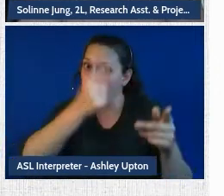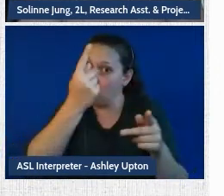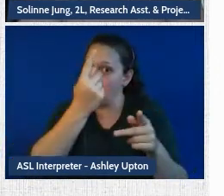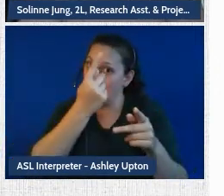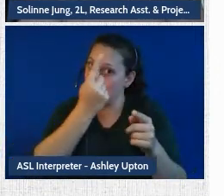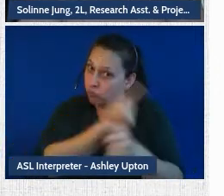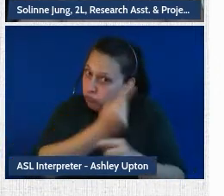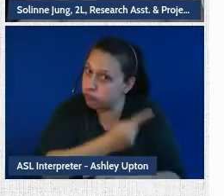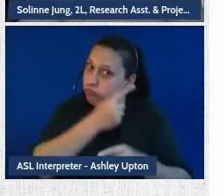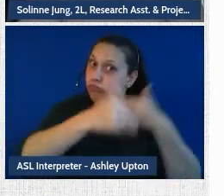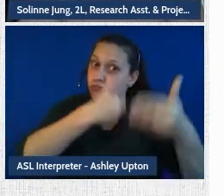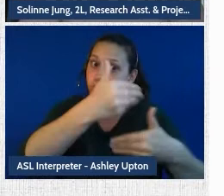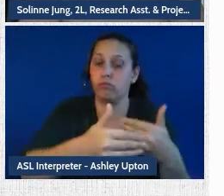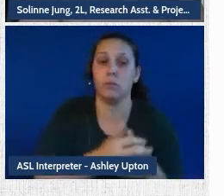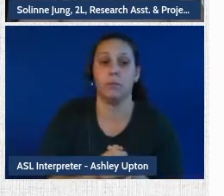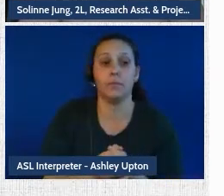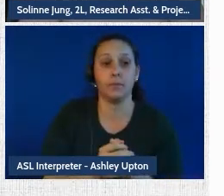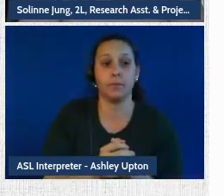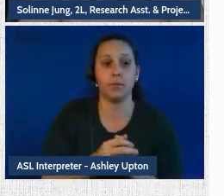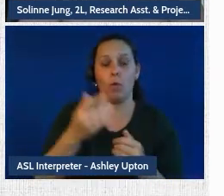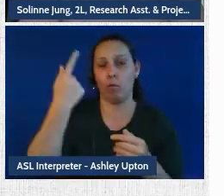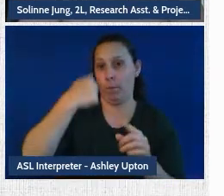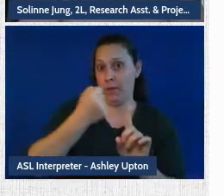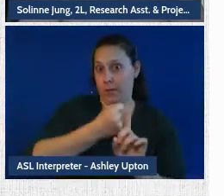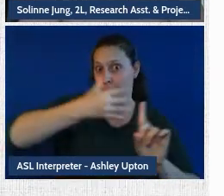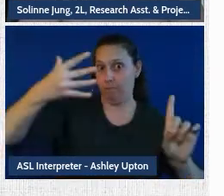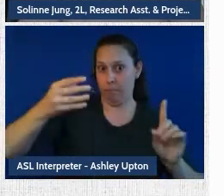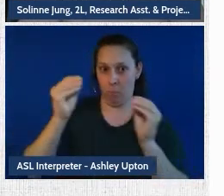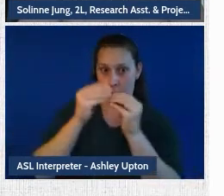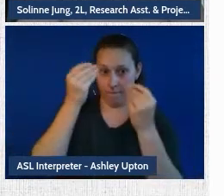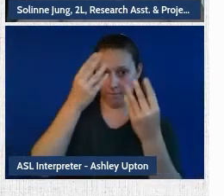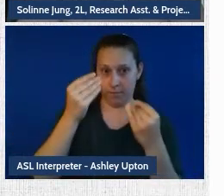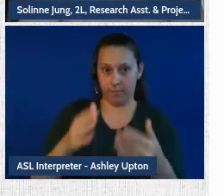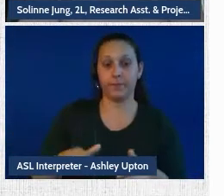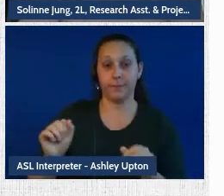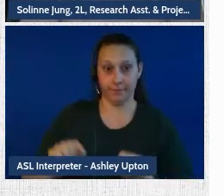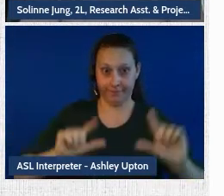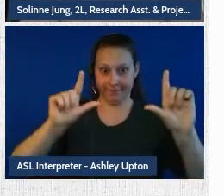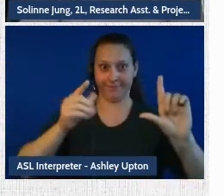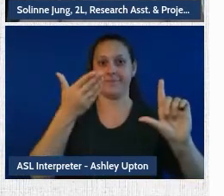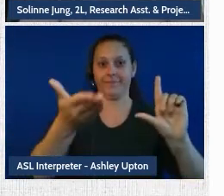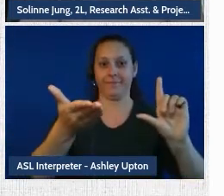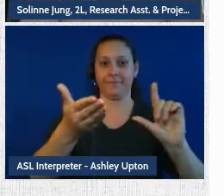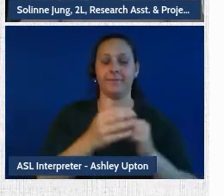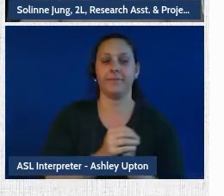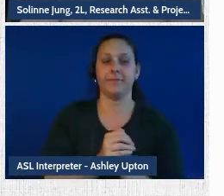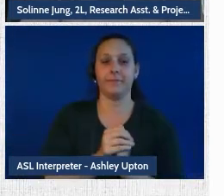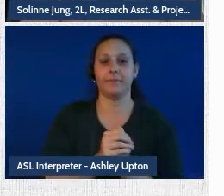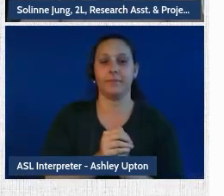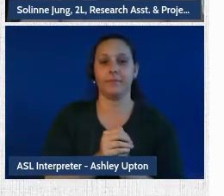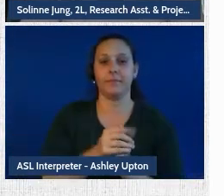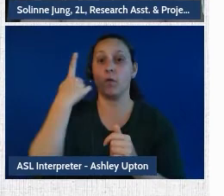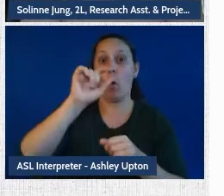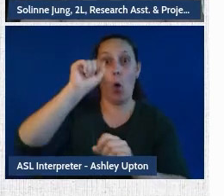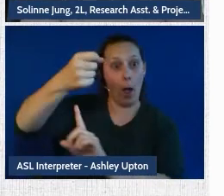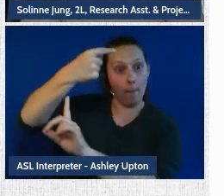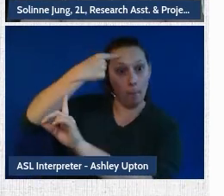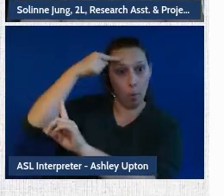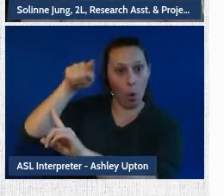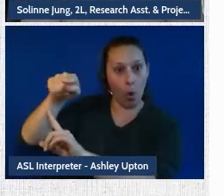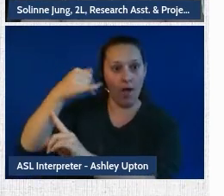some context, so for some context, the duty for an employer to